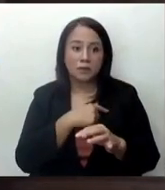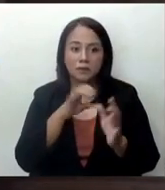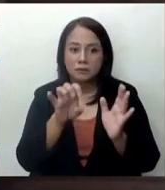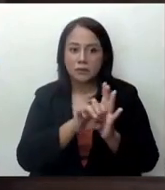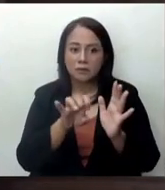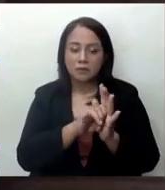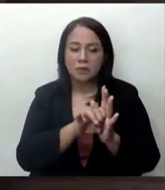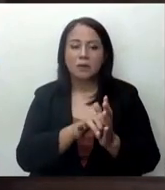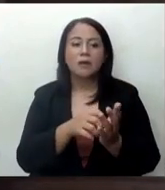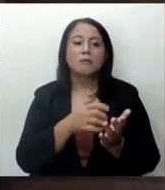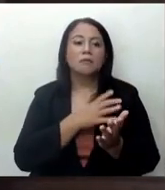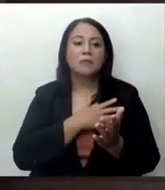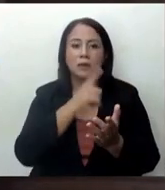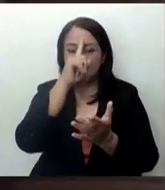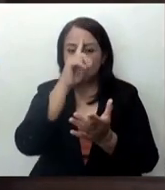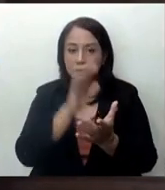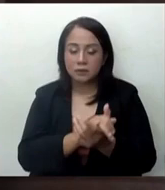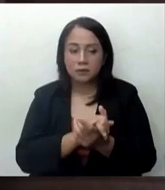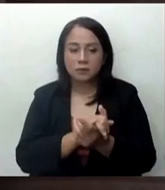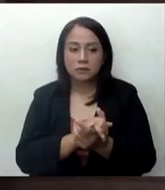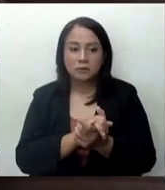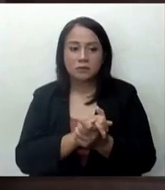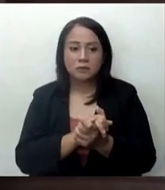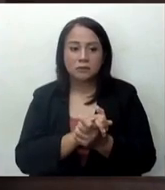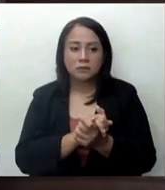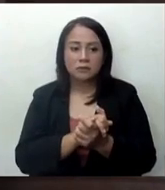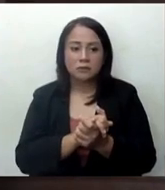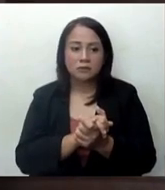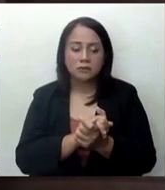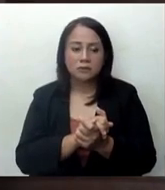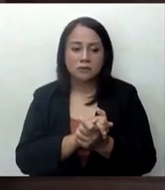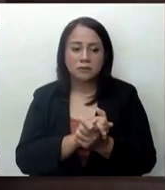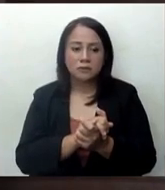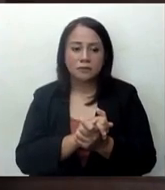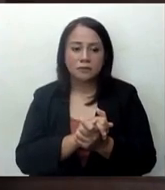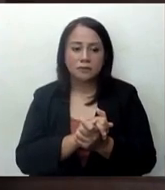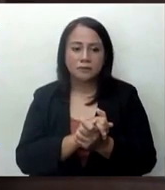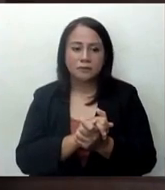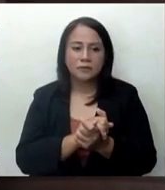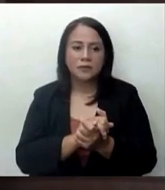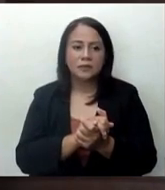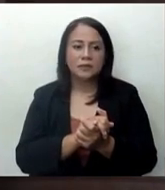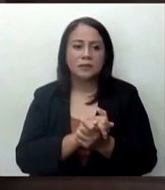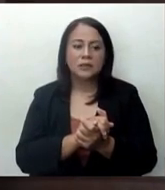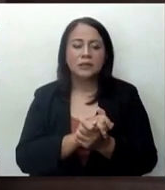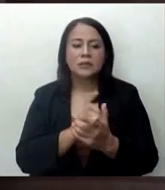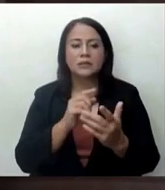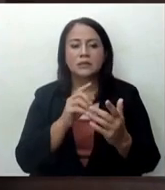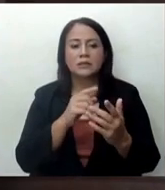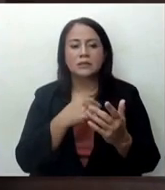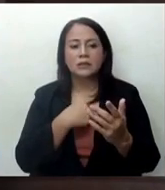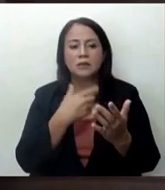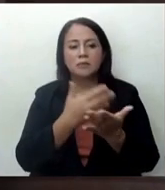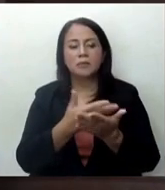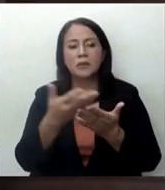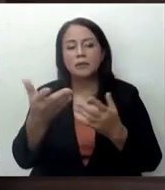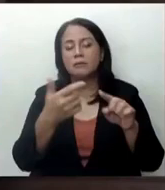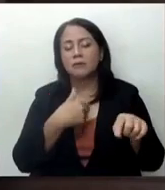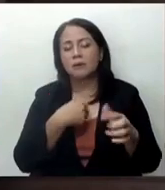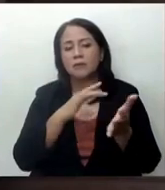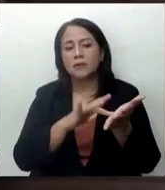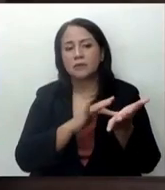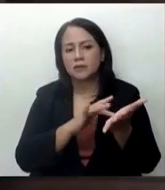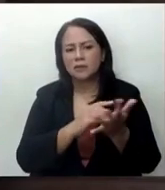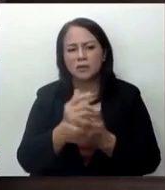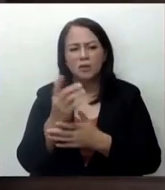aking husband, siya ang pumalit ng bilisina sir. Bakit